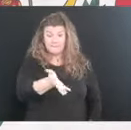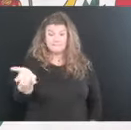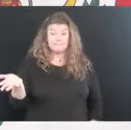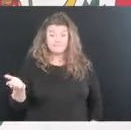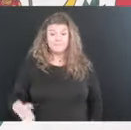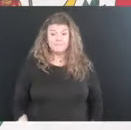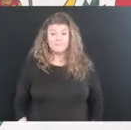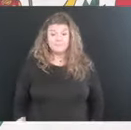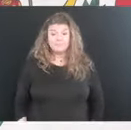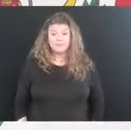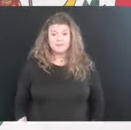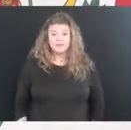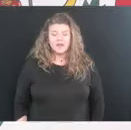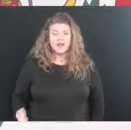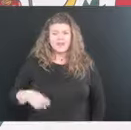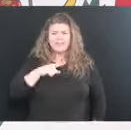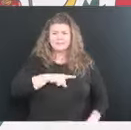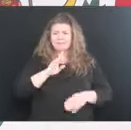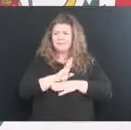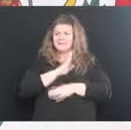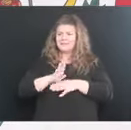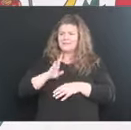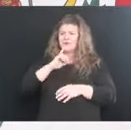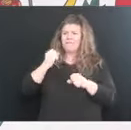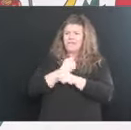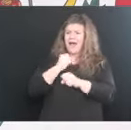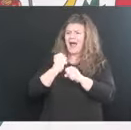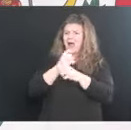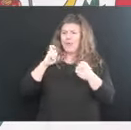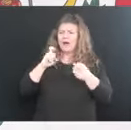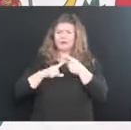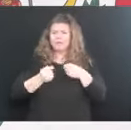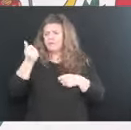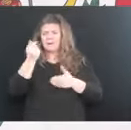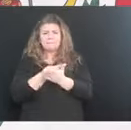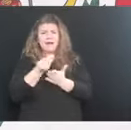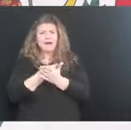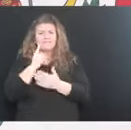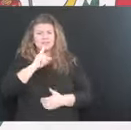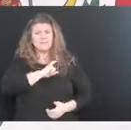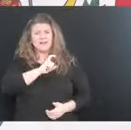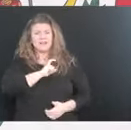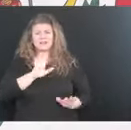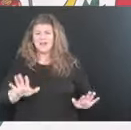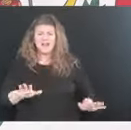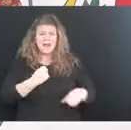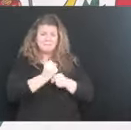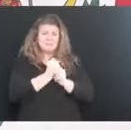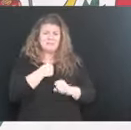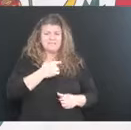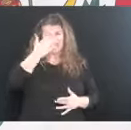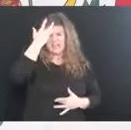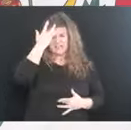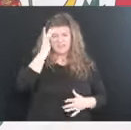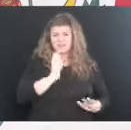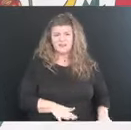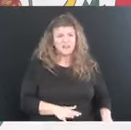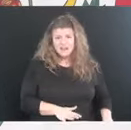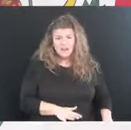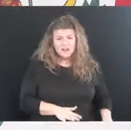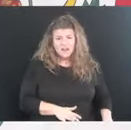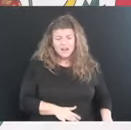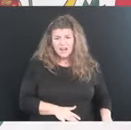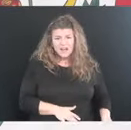of defund the police and everything, it makes me throw up. That's all there is to it. These people are